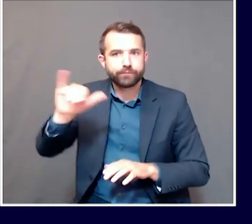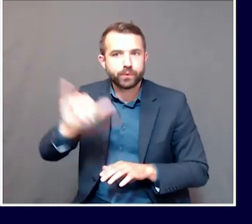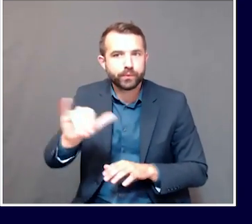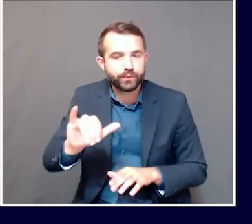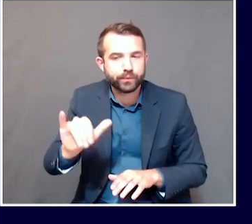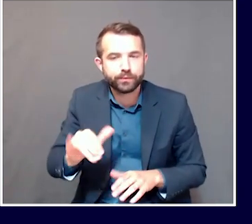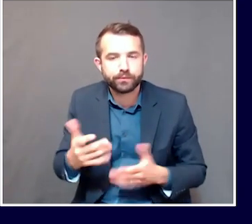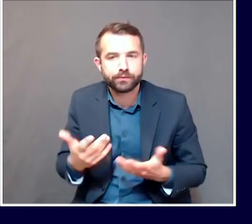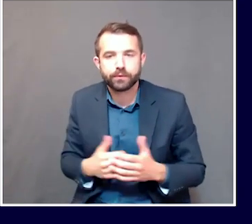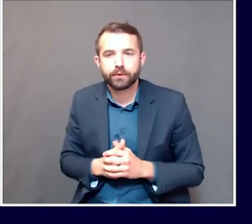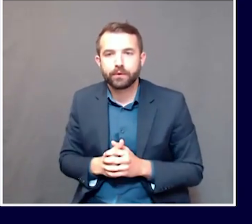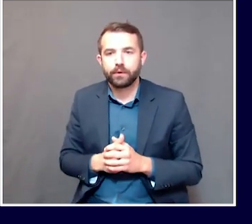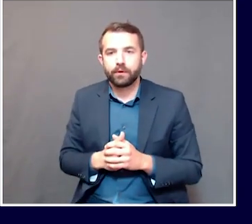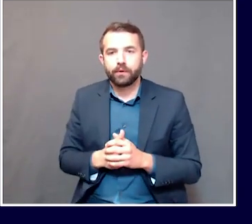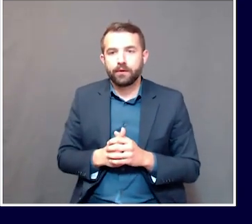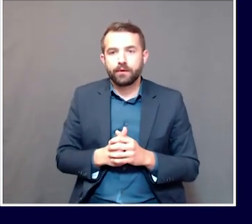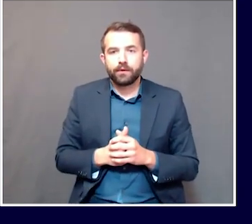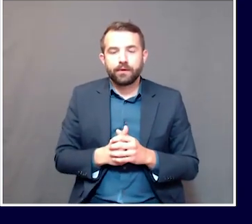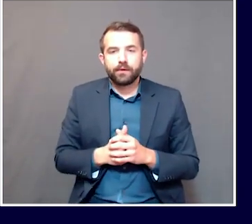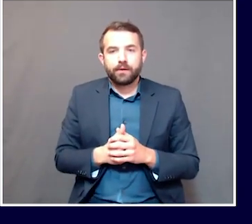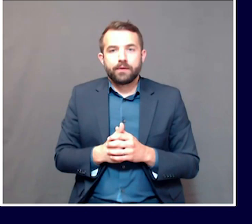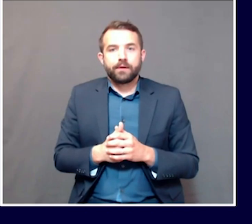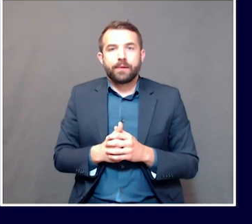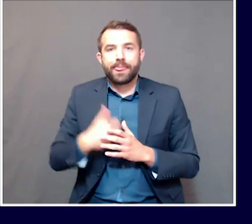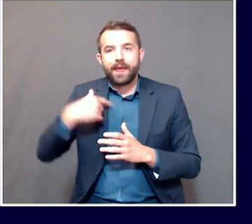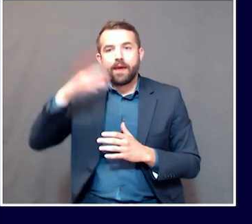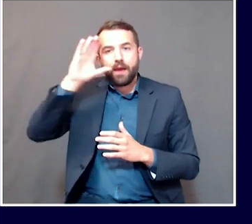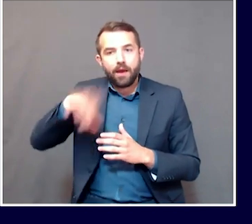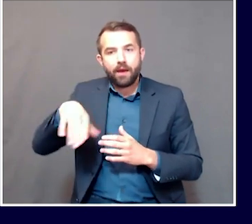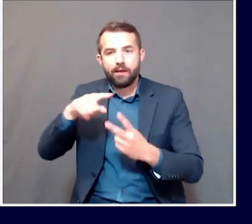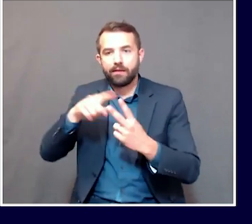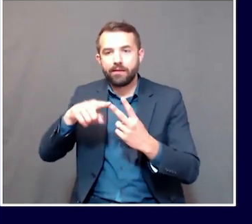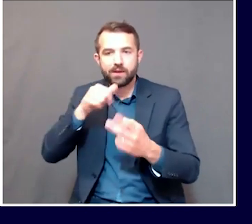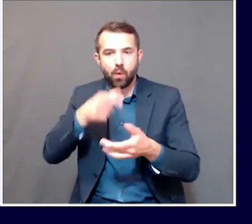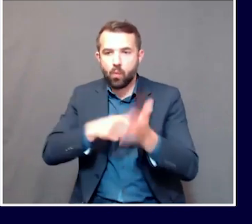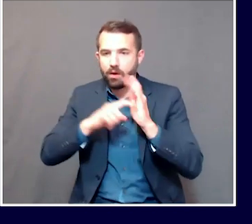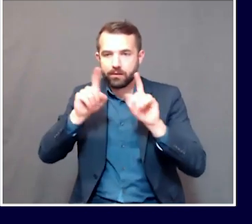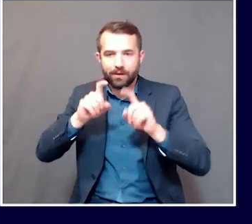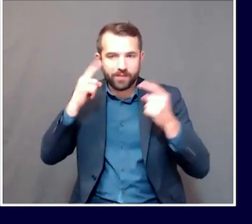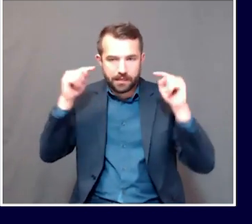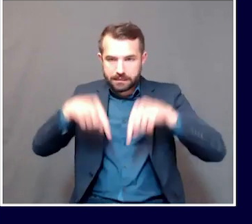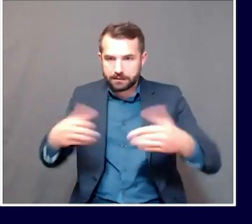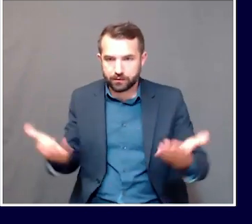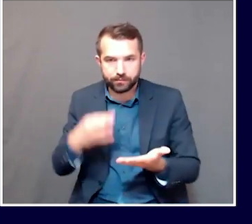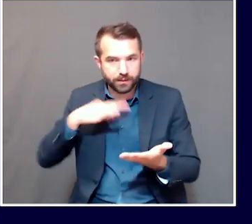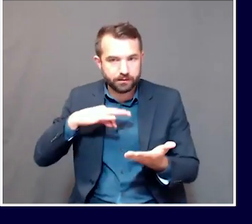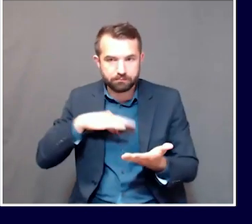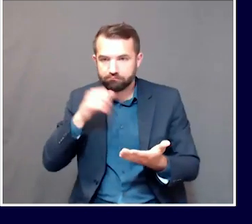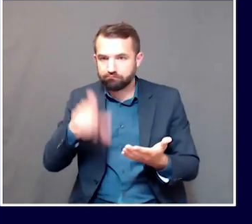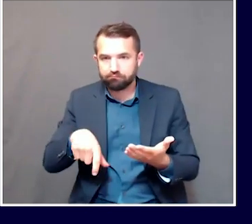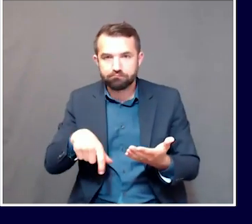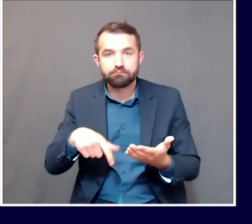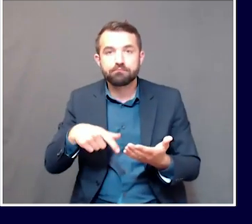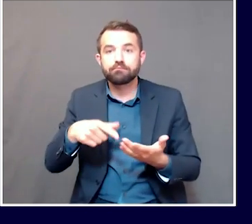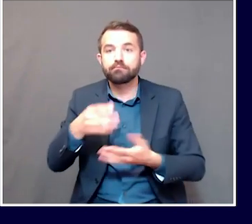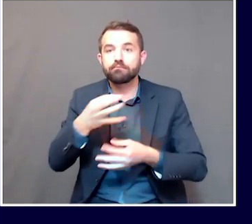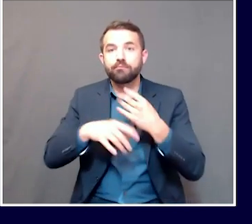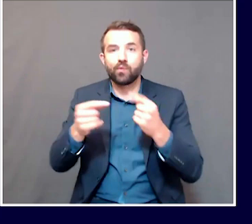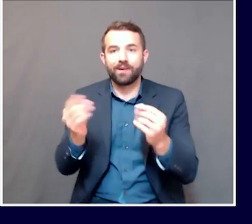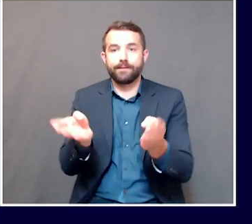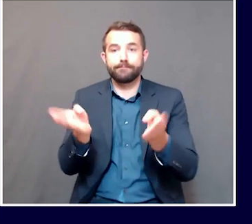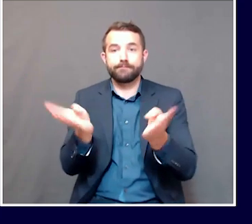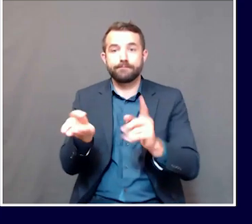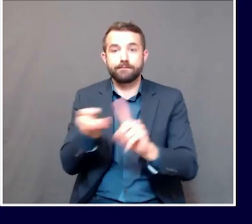guidance, but they've been expressing frustration about not getting, not convincing people to do the tests. I don't know why you wouldn't if it was